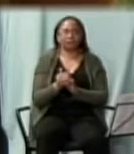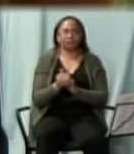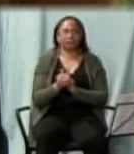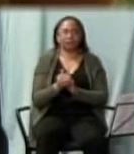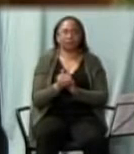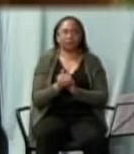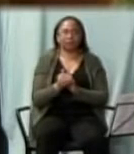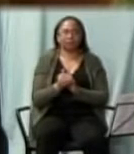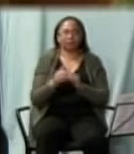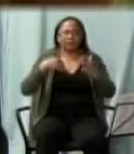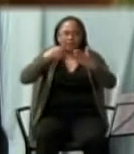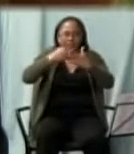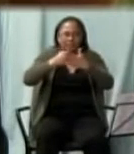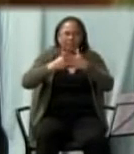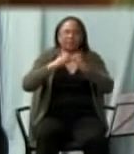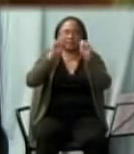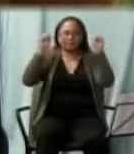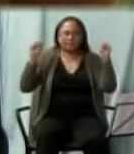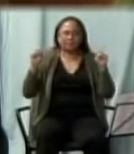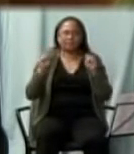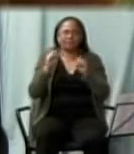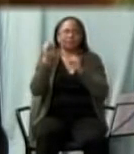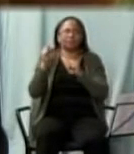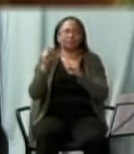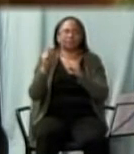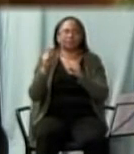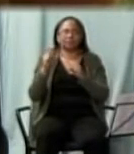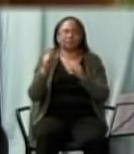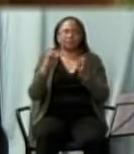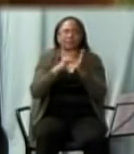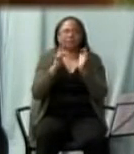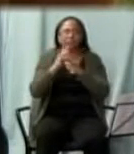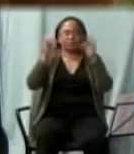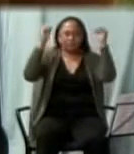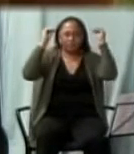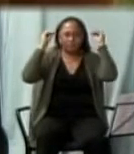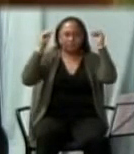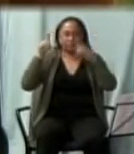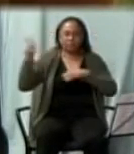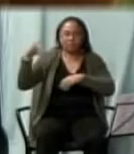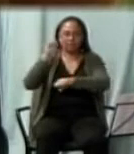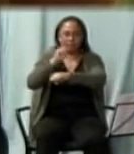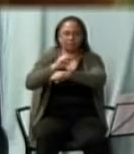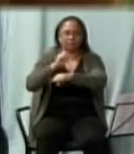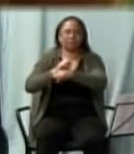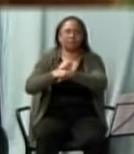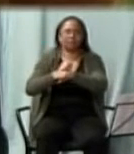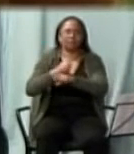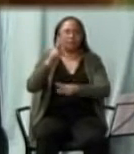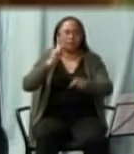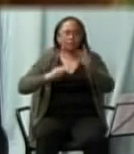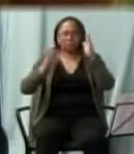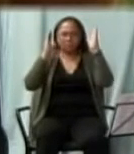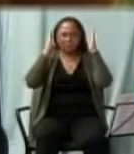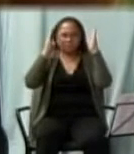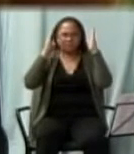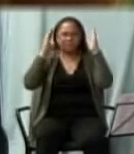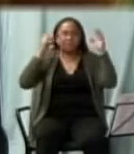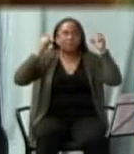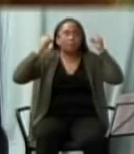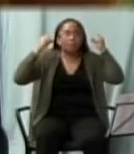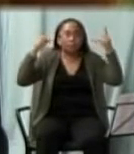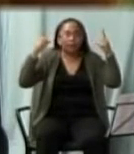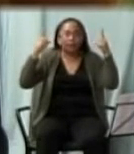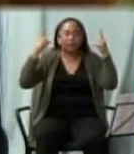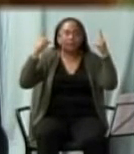With the coming of the Sabbath, he began teaching in the synagogue, and most of them were astonished